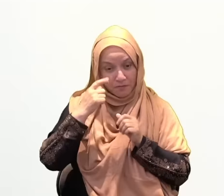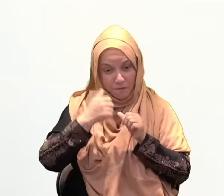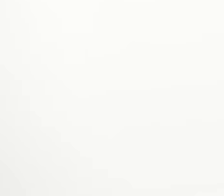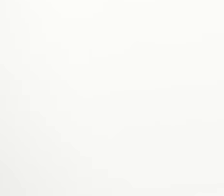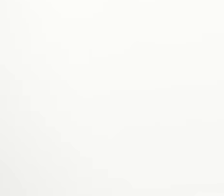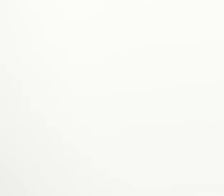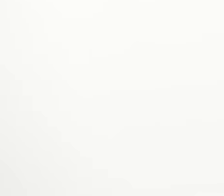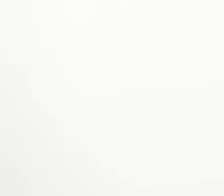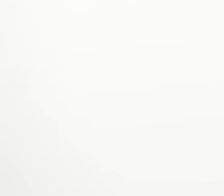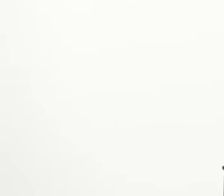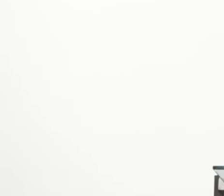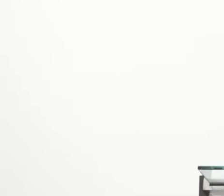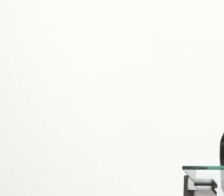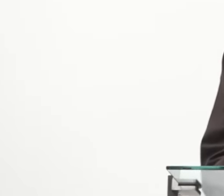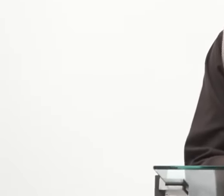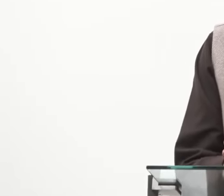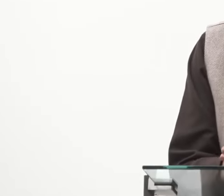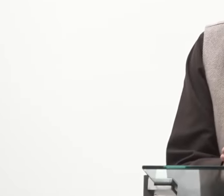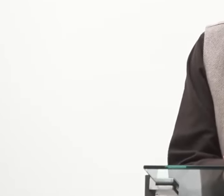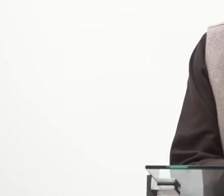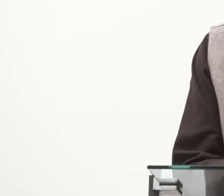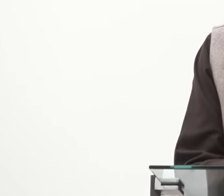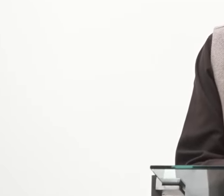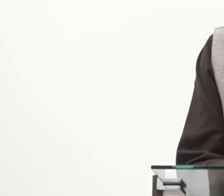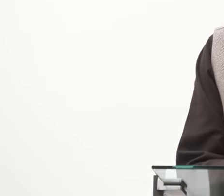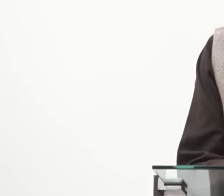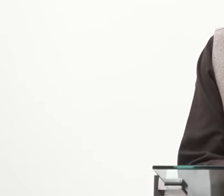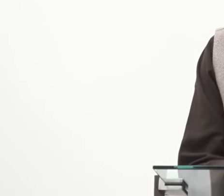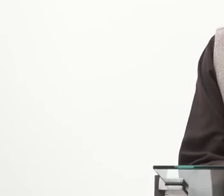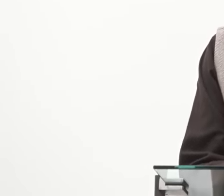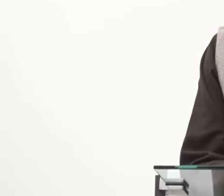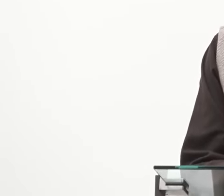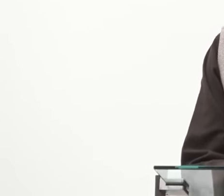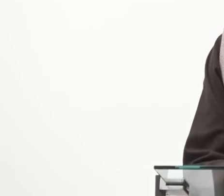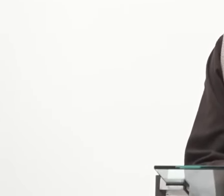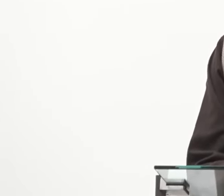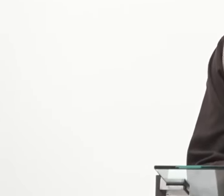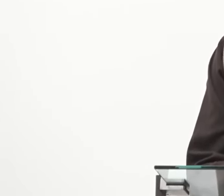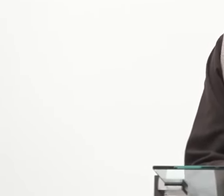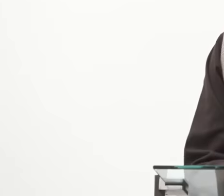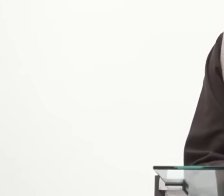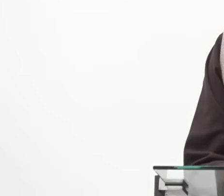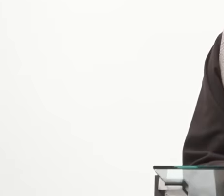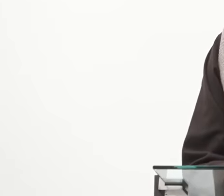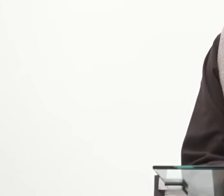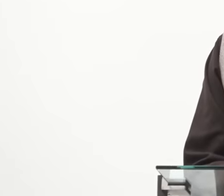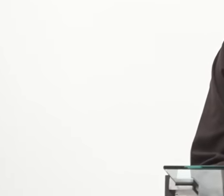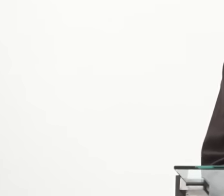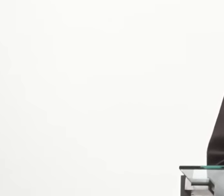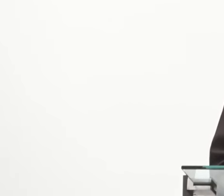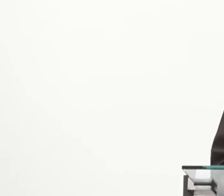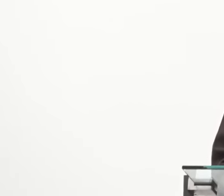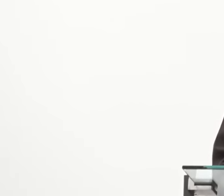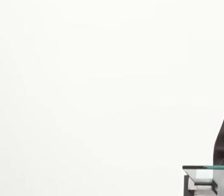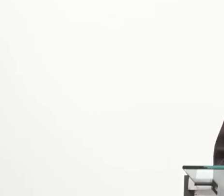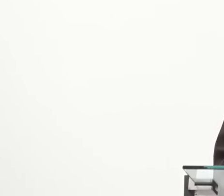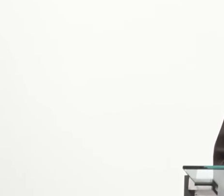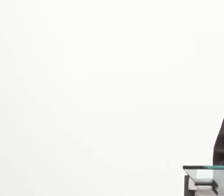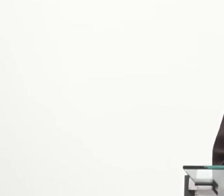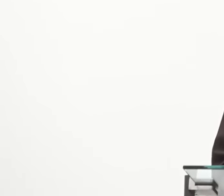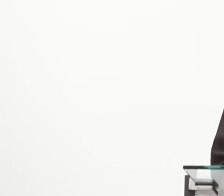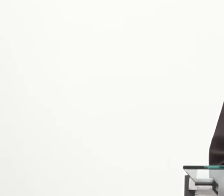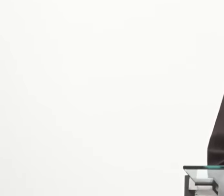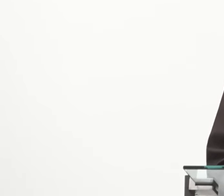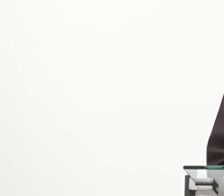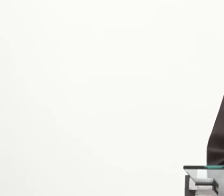Alhamdulillah. Salatu wassalamu ala Rasulillah wa'ala alihi wa sahbihi wa man wala. Allahumma gfiru ala mu'minineen wa'almu'minaat wa'al muslimin wa'al muslimat al-ahyai